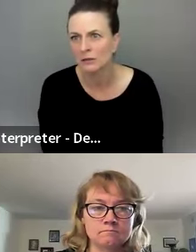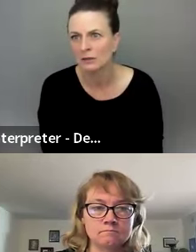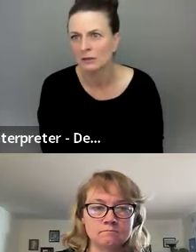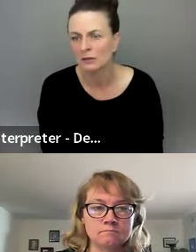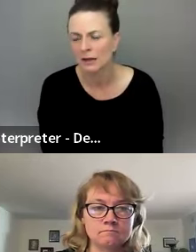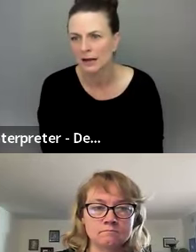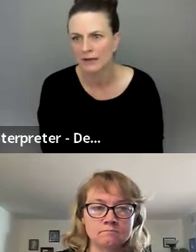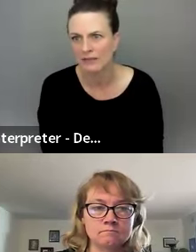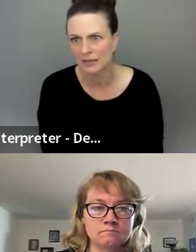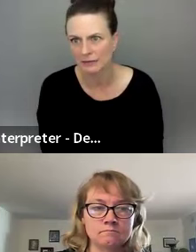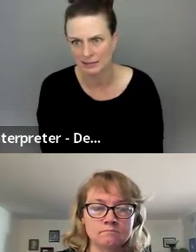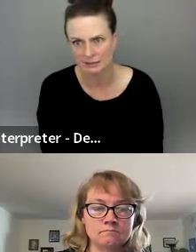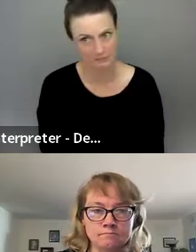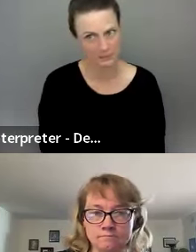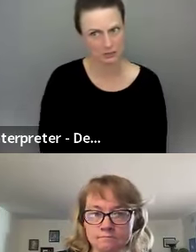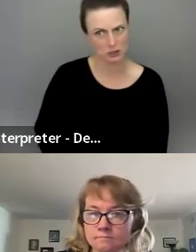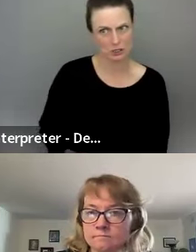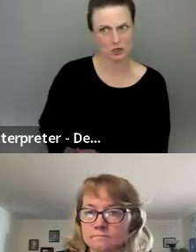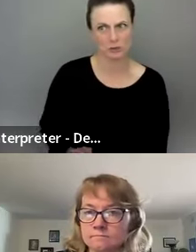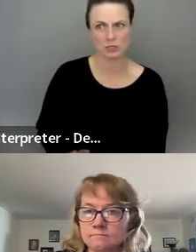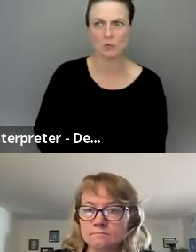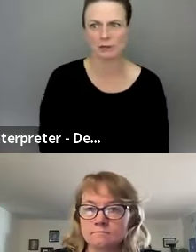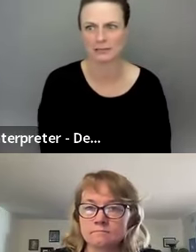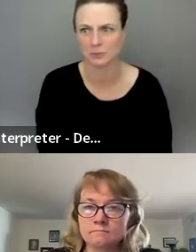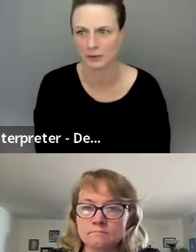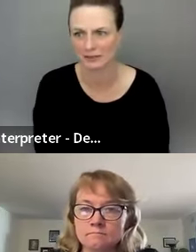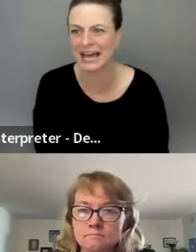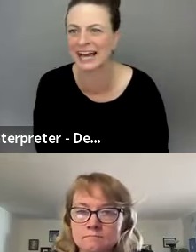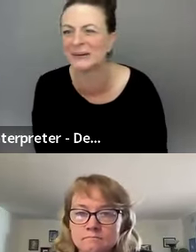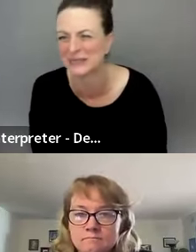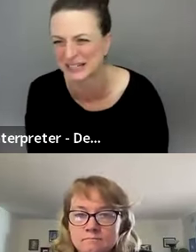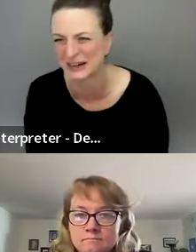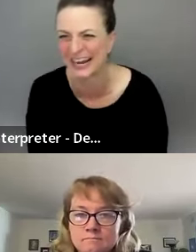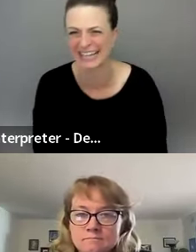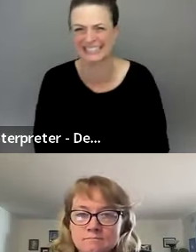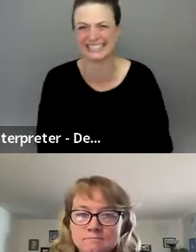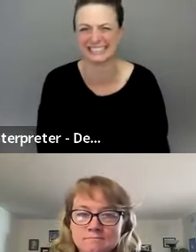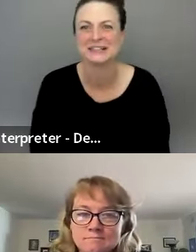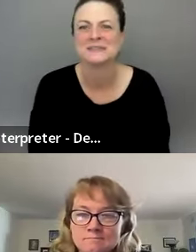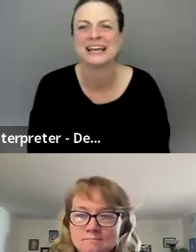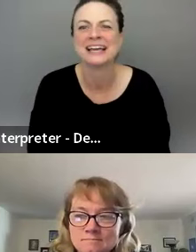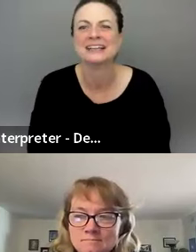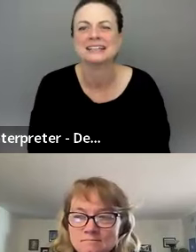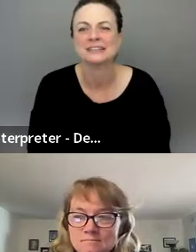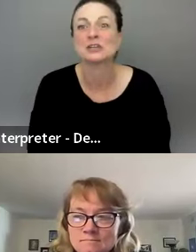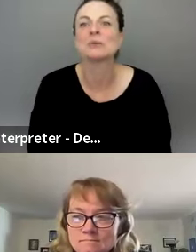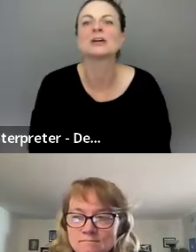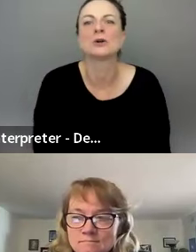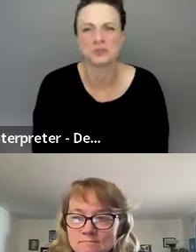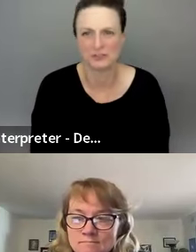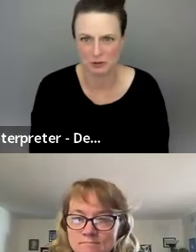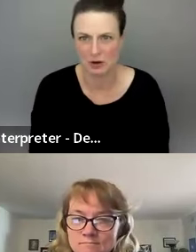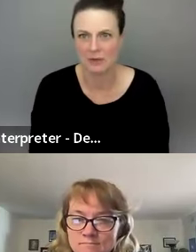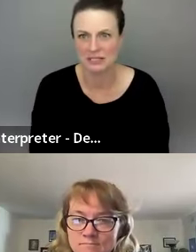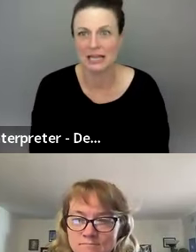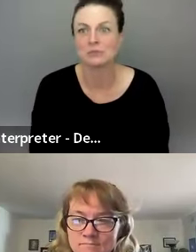well. I think that's interpreters hoping that's what was correct. There's a big